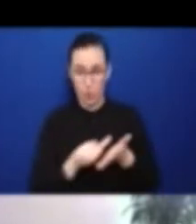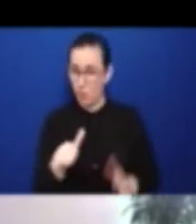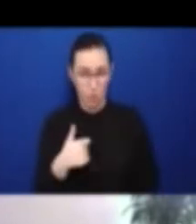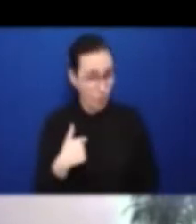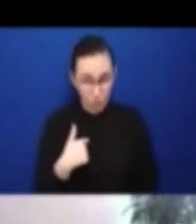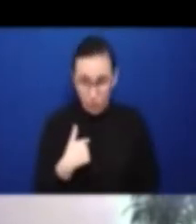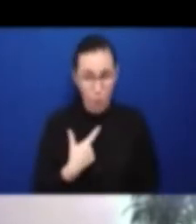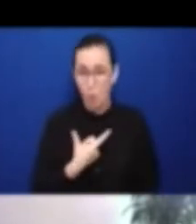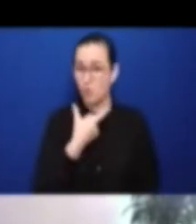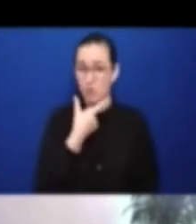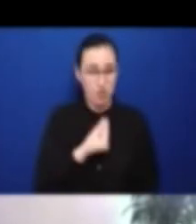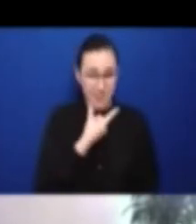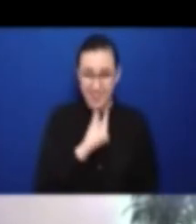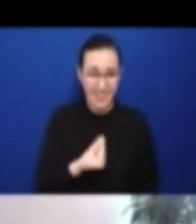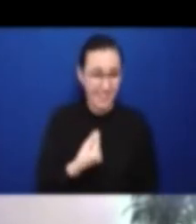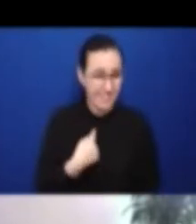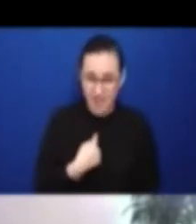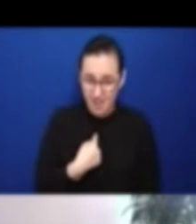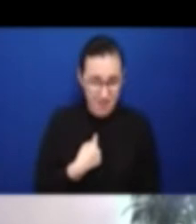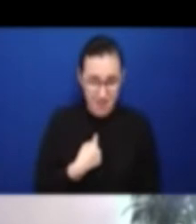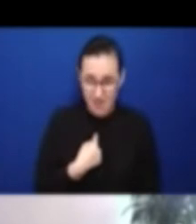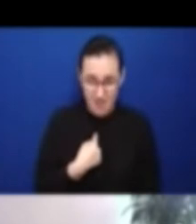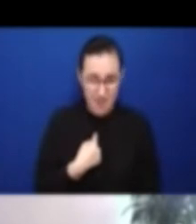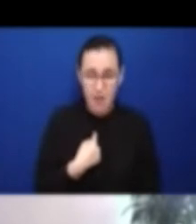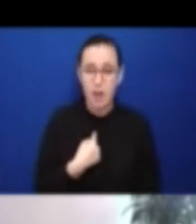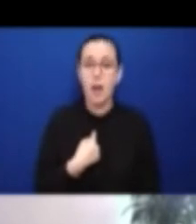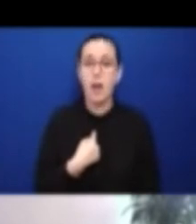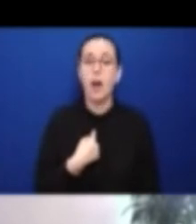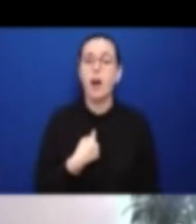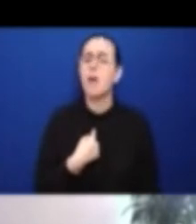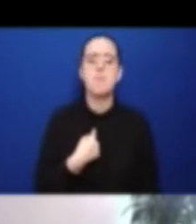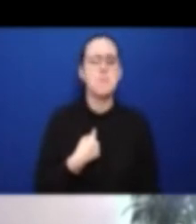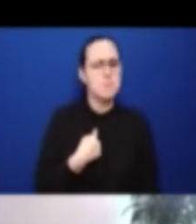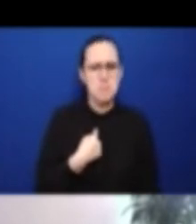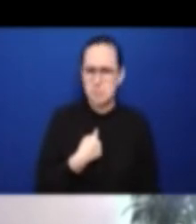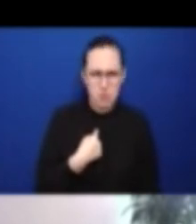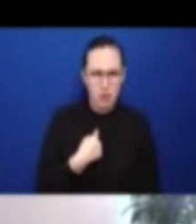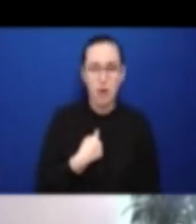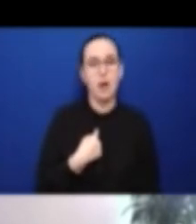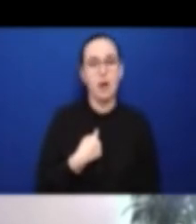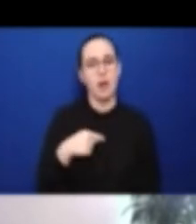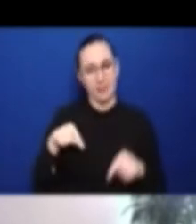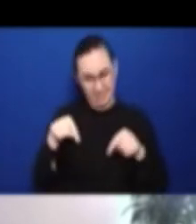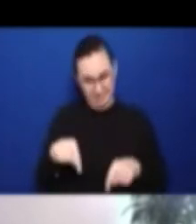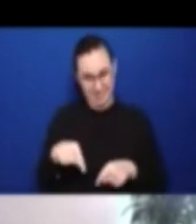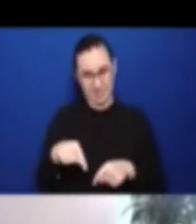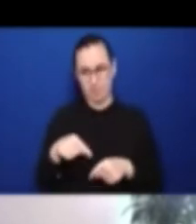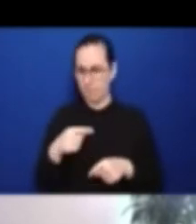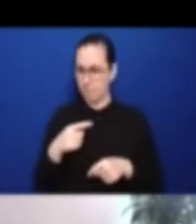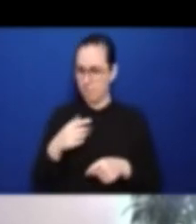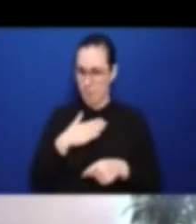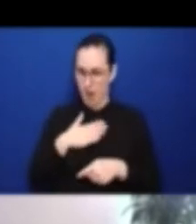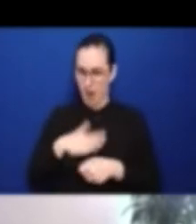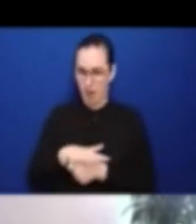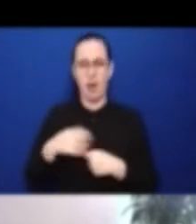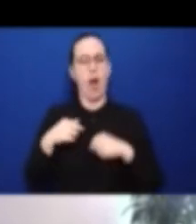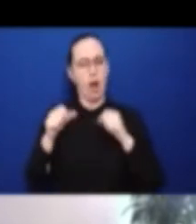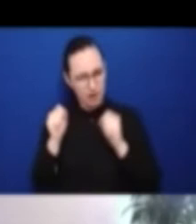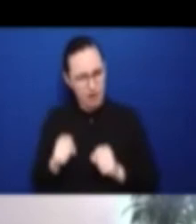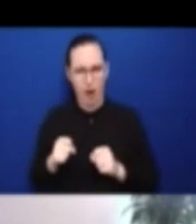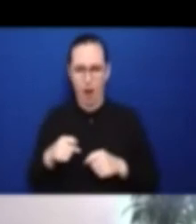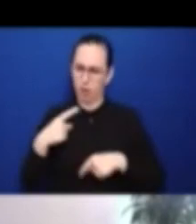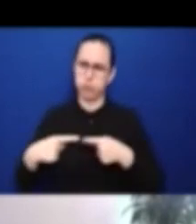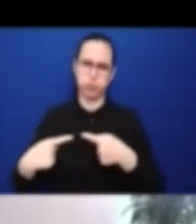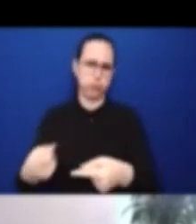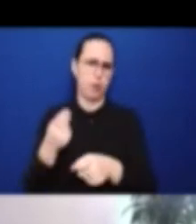where the action happens, it happens where you live. And I would encourage everybody to keep